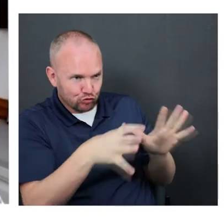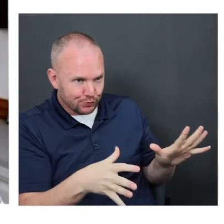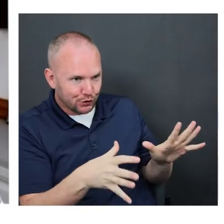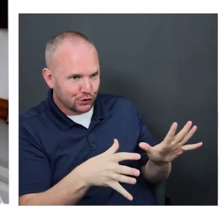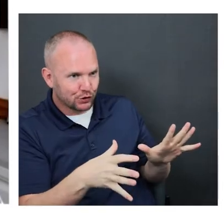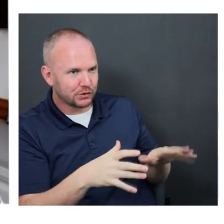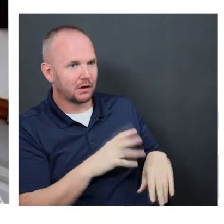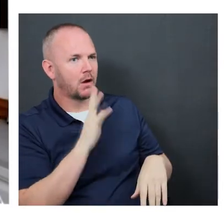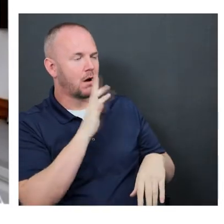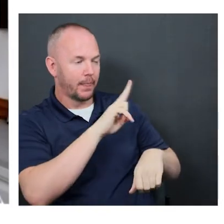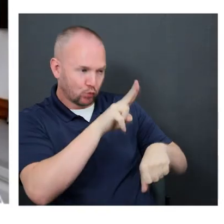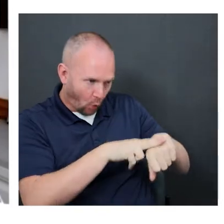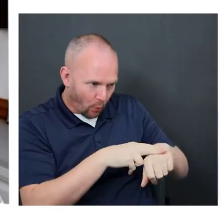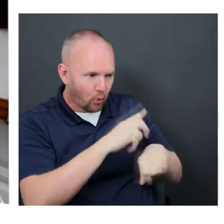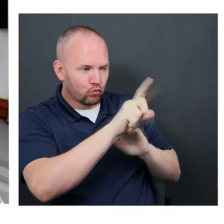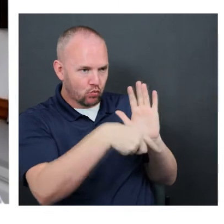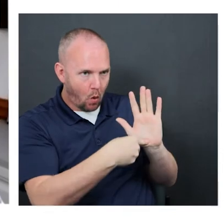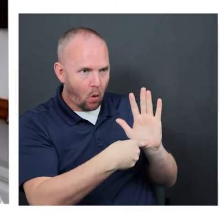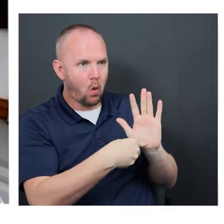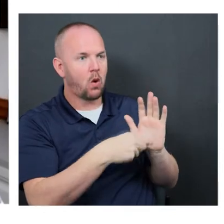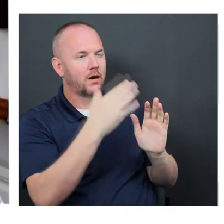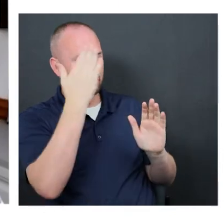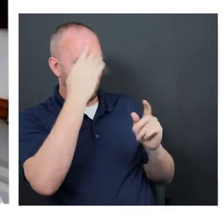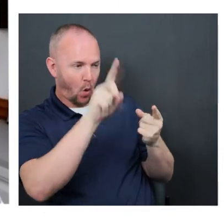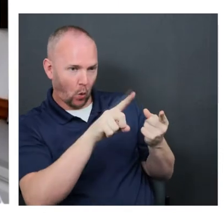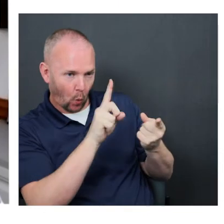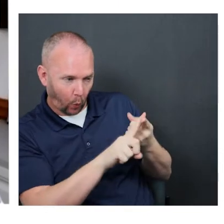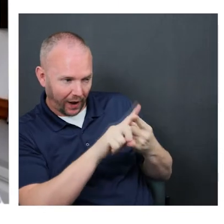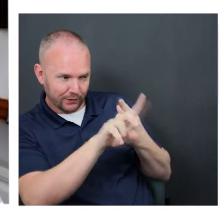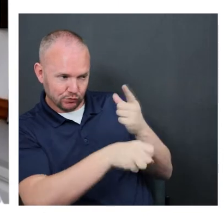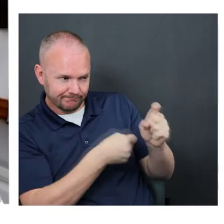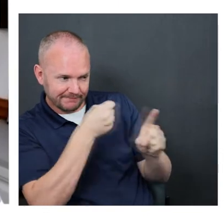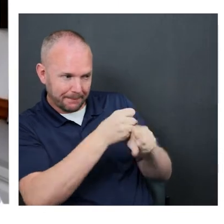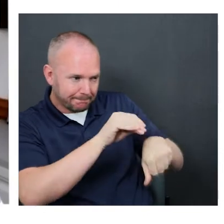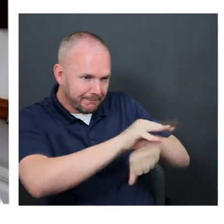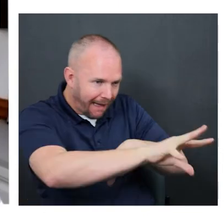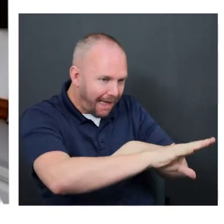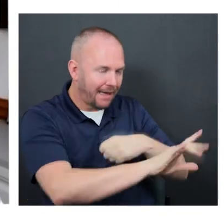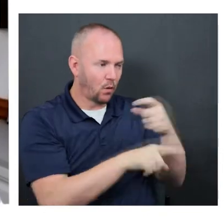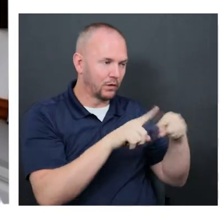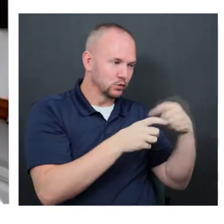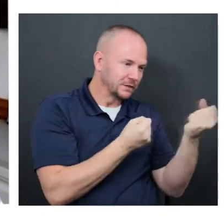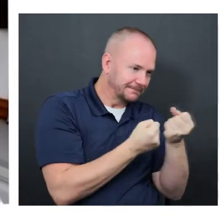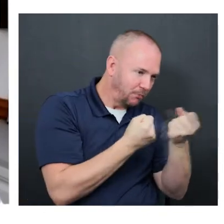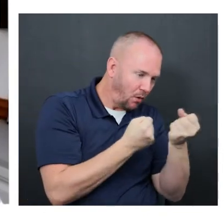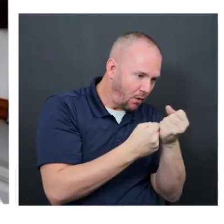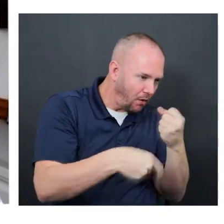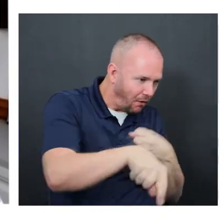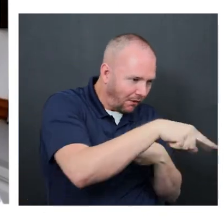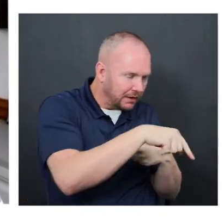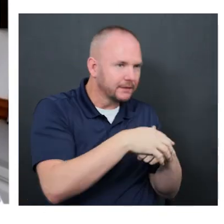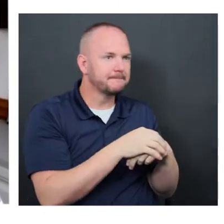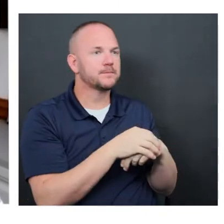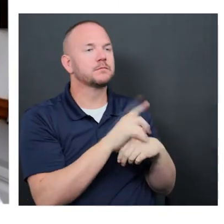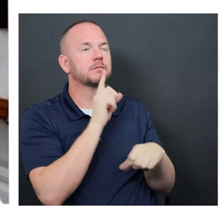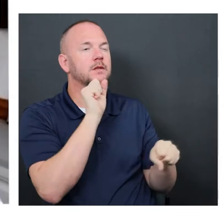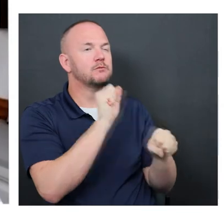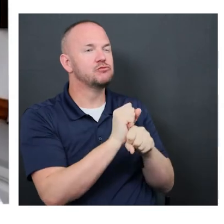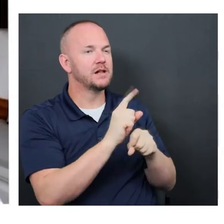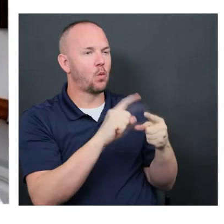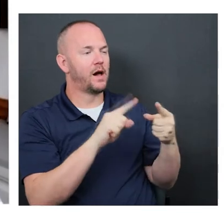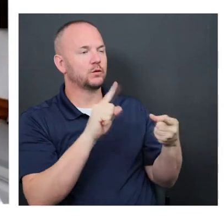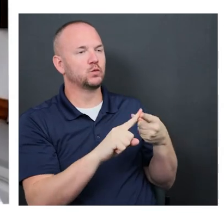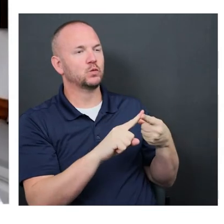standards of practice and their role, know when to advocate, when not to advocate. But I think what it did was it just